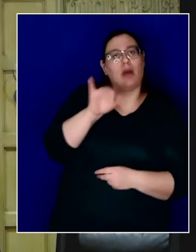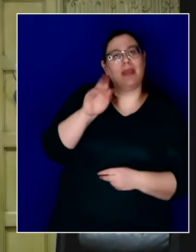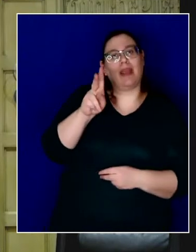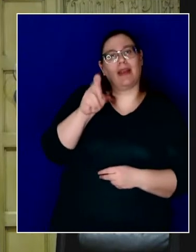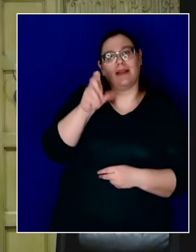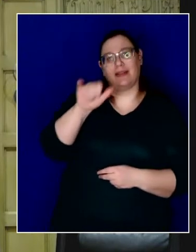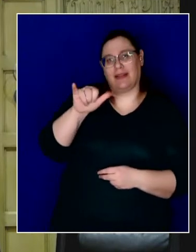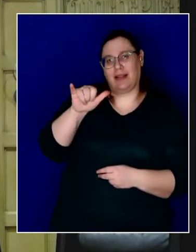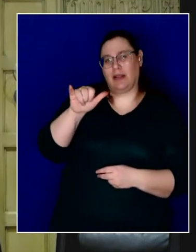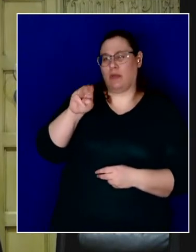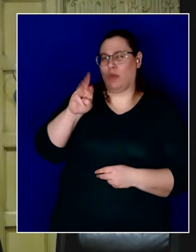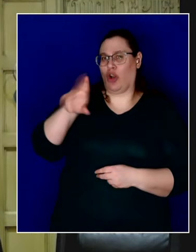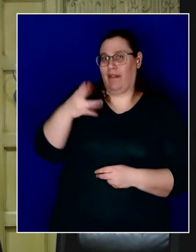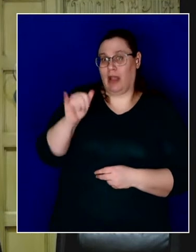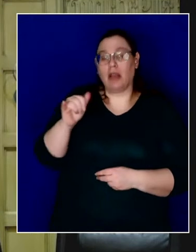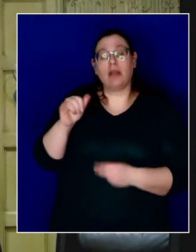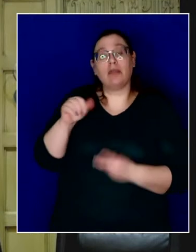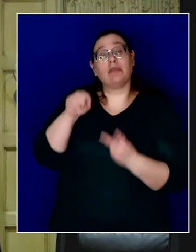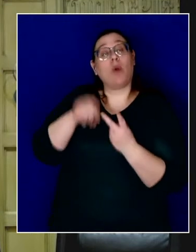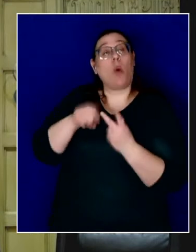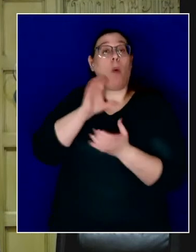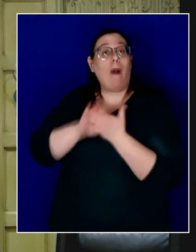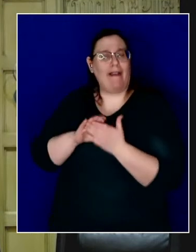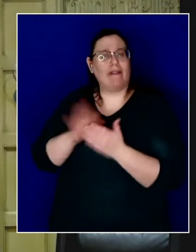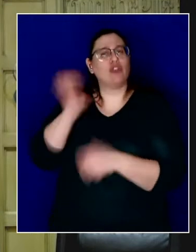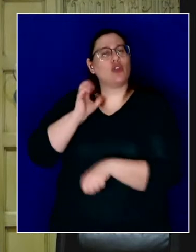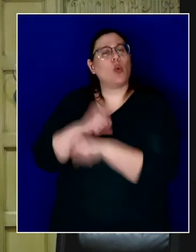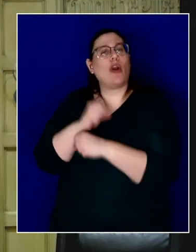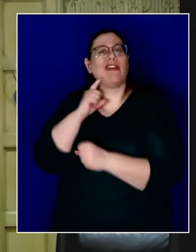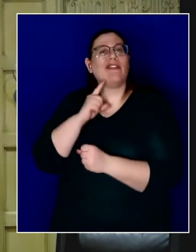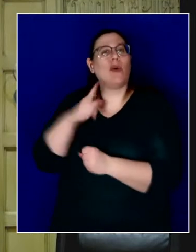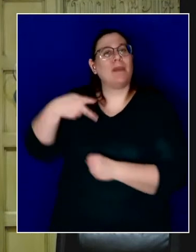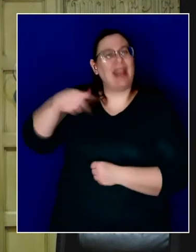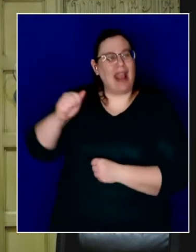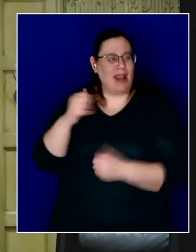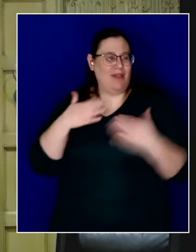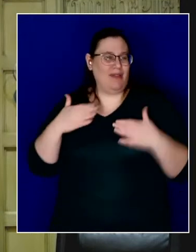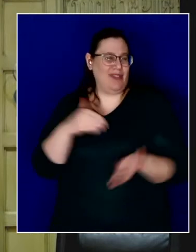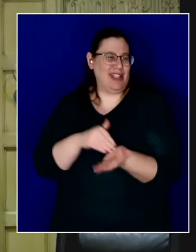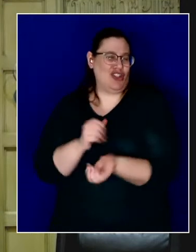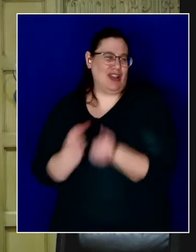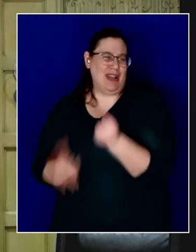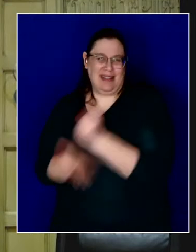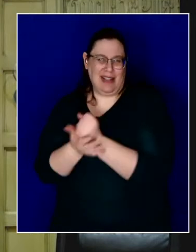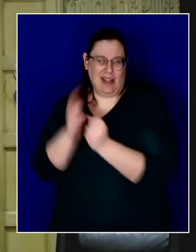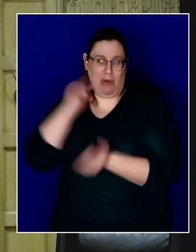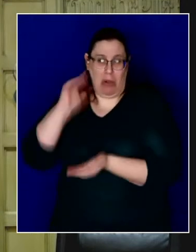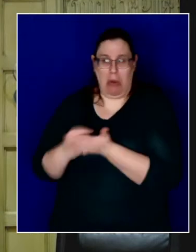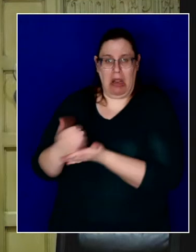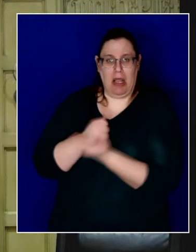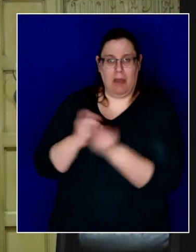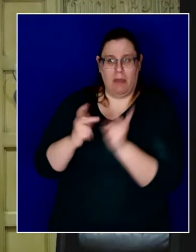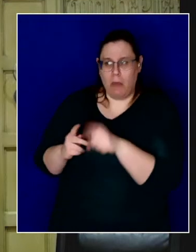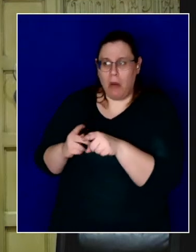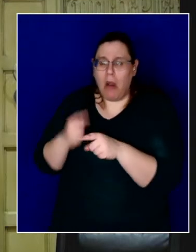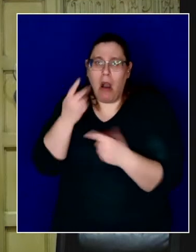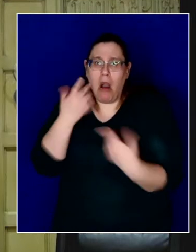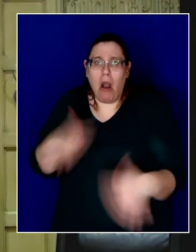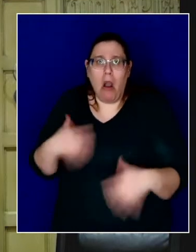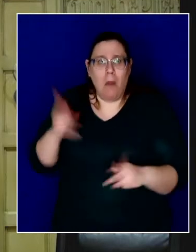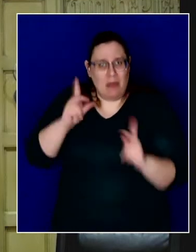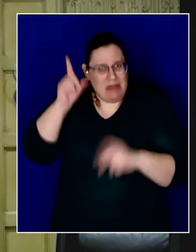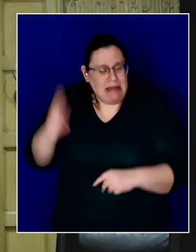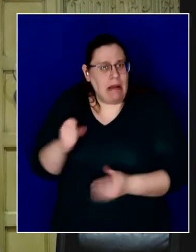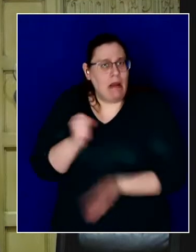working as a physician's assistant for low-income patients, Kelsey saw the depth of need that emerged in this pandemic, and she